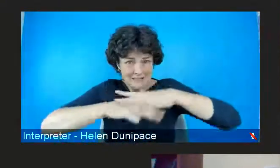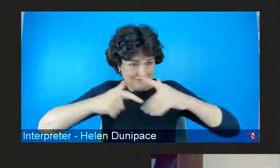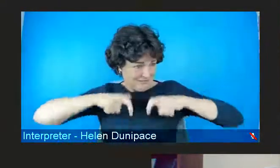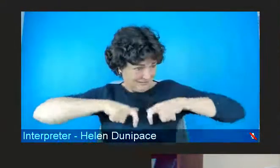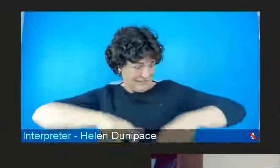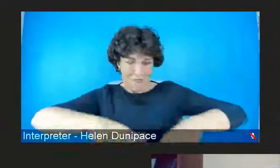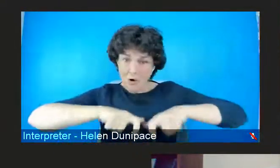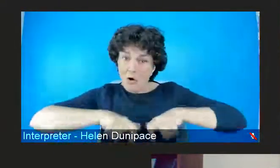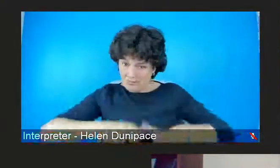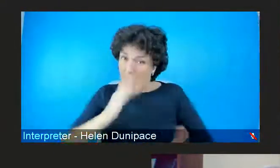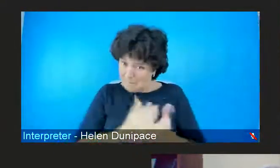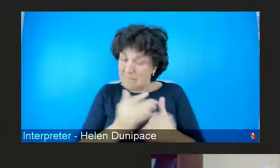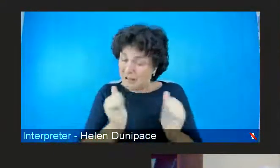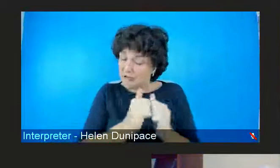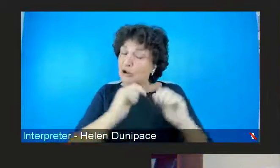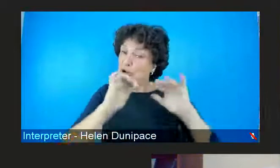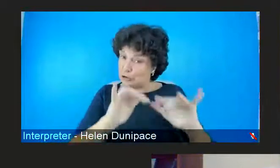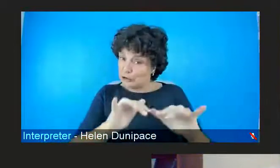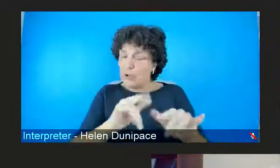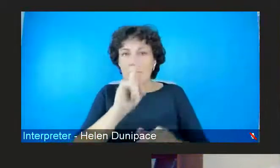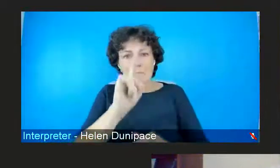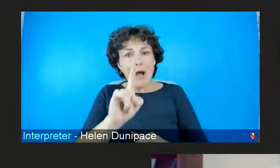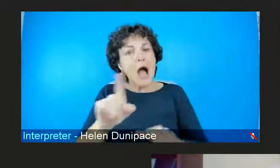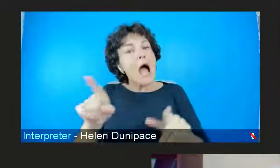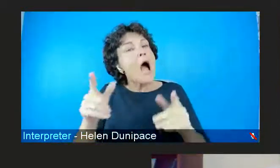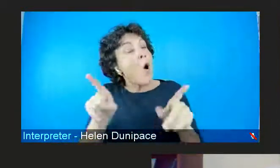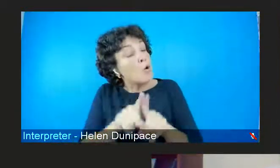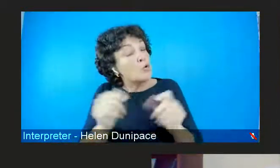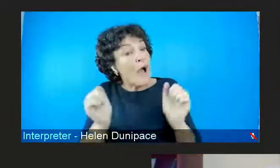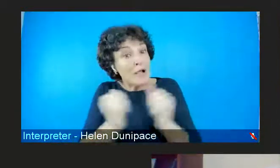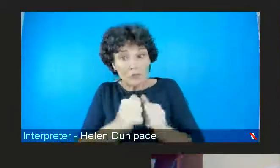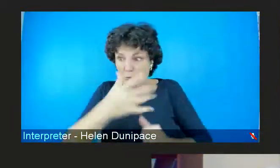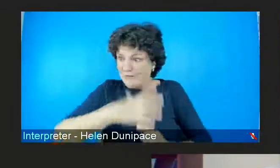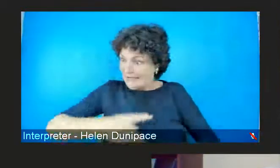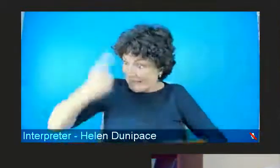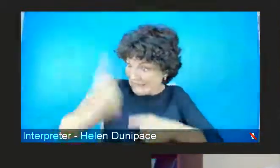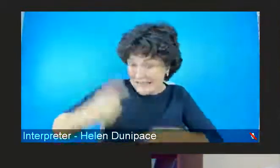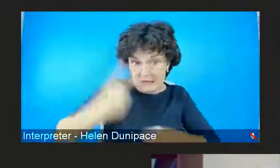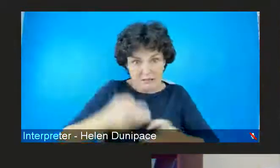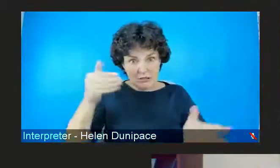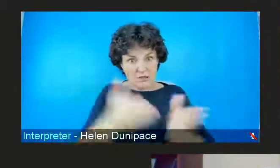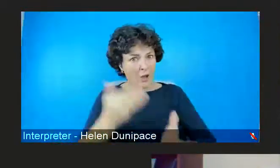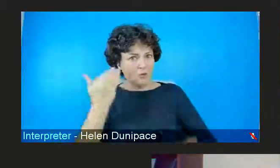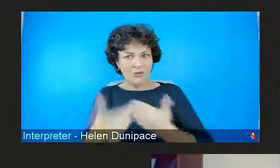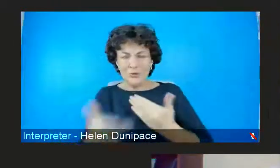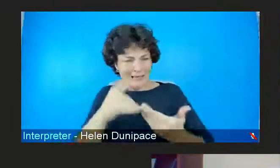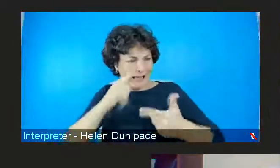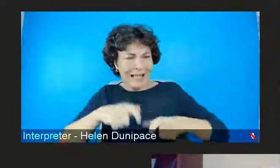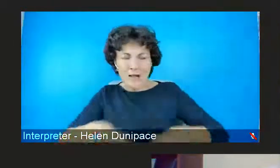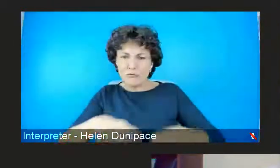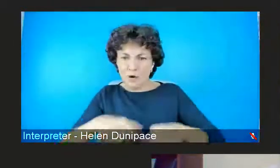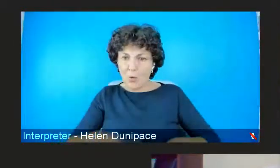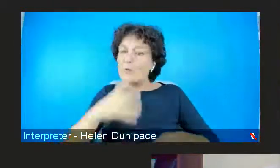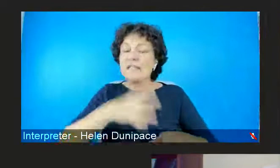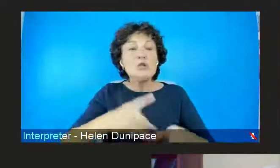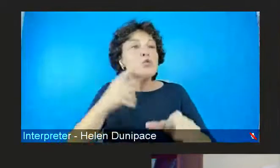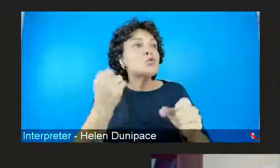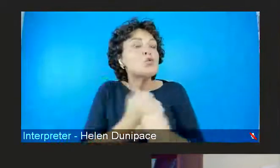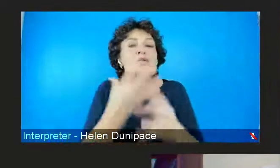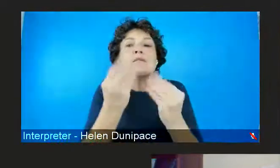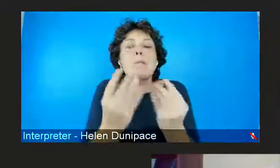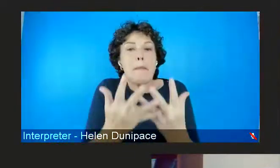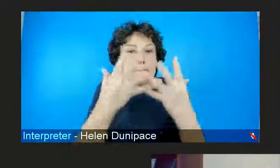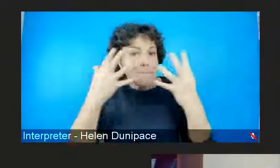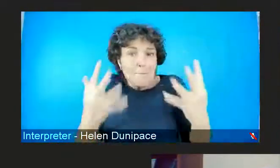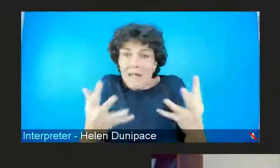and the urgency from our perspective of doing something substantial about it.